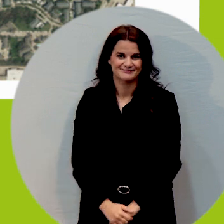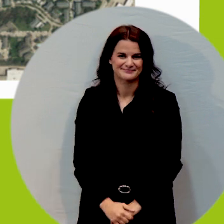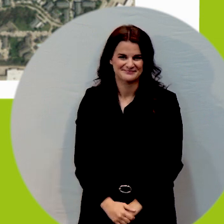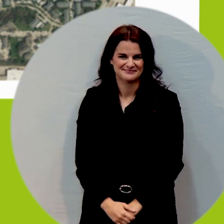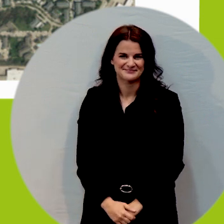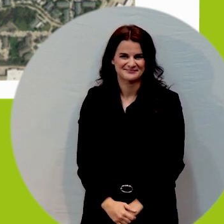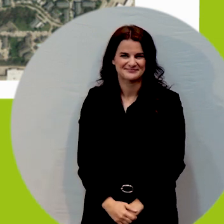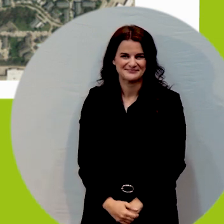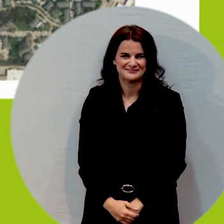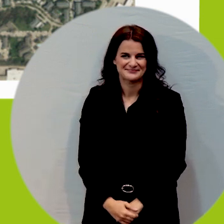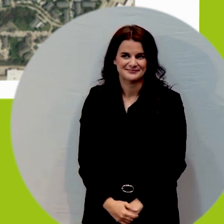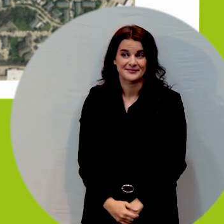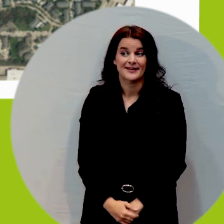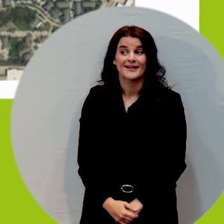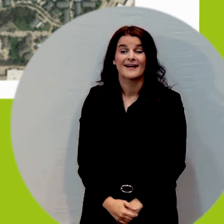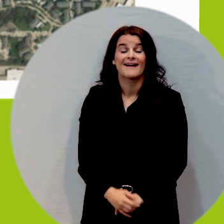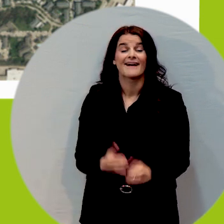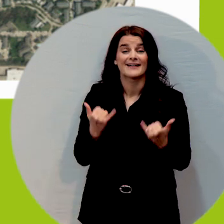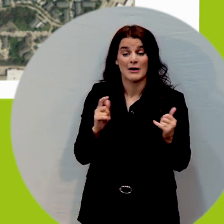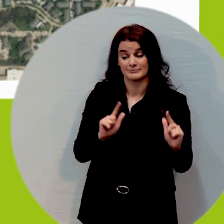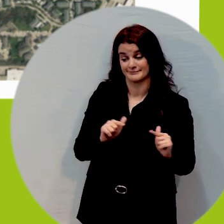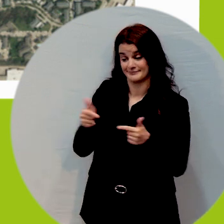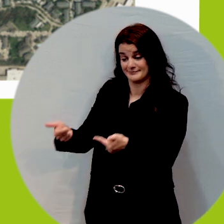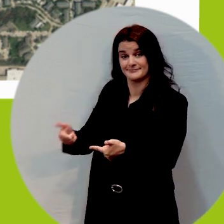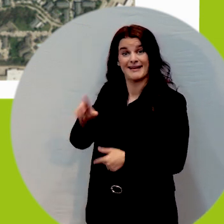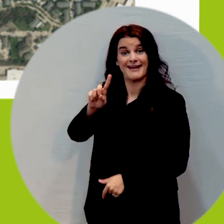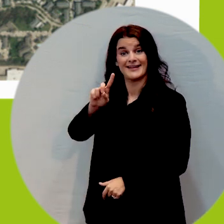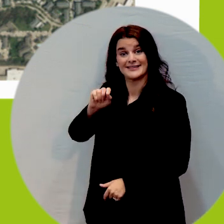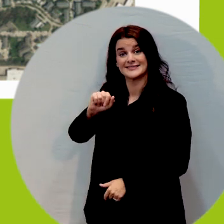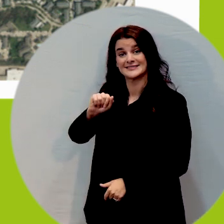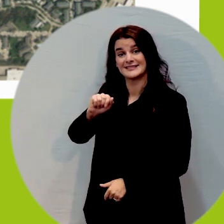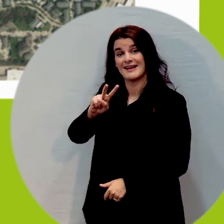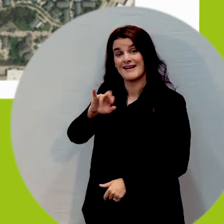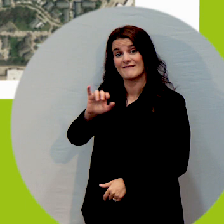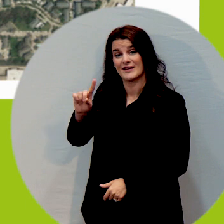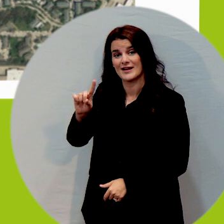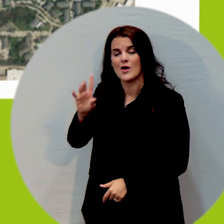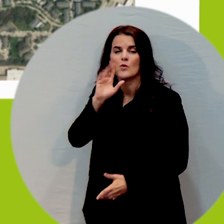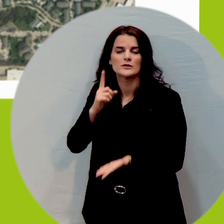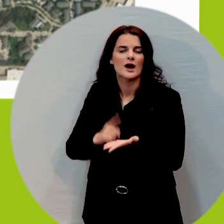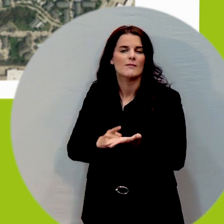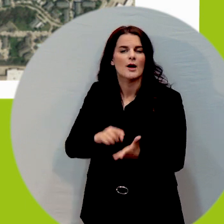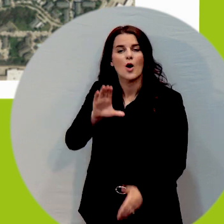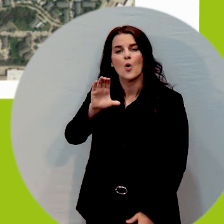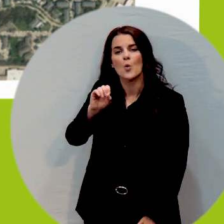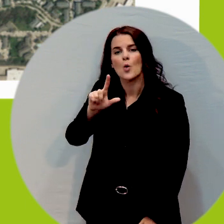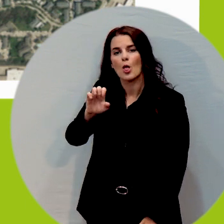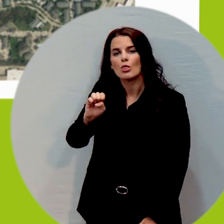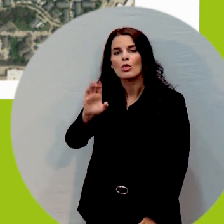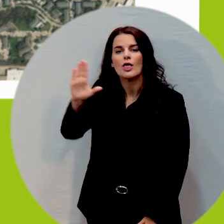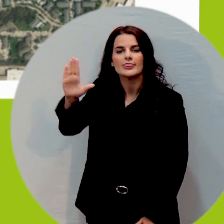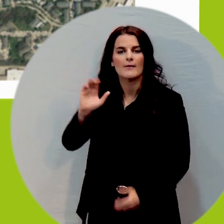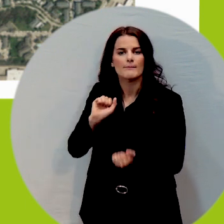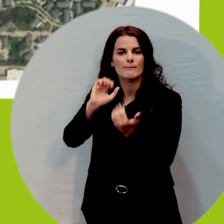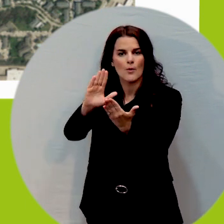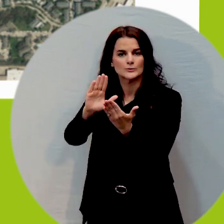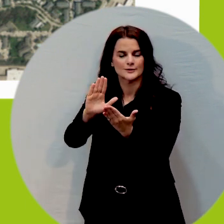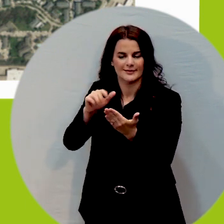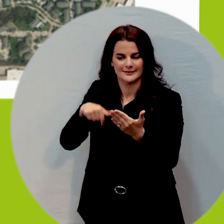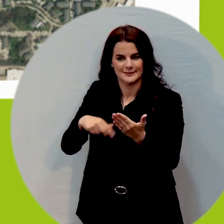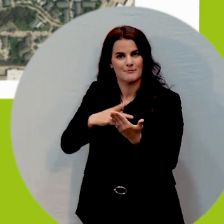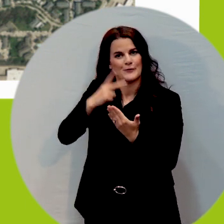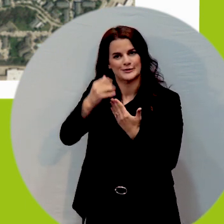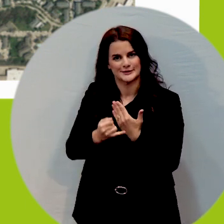Now I'll pass you over to David to talk about Cole's approach to the project. Thank you Stephen.